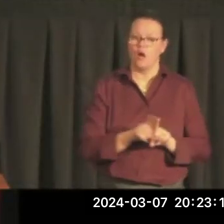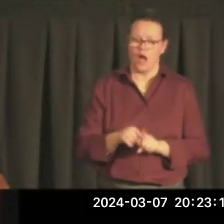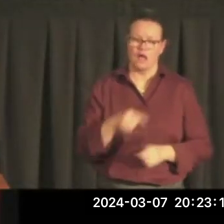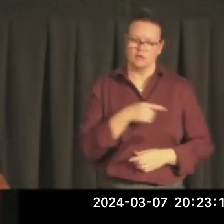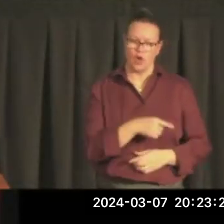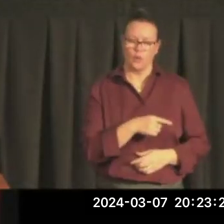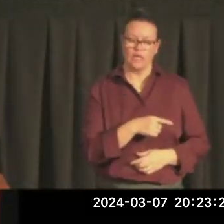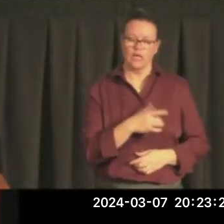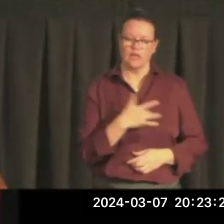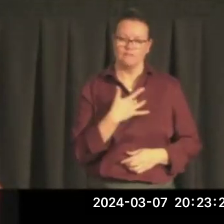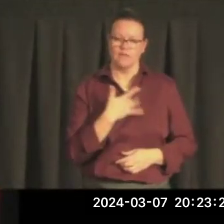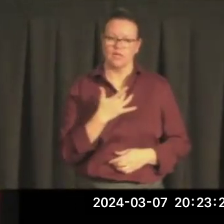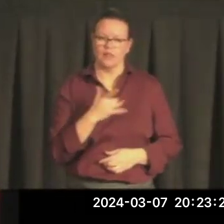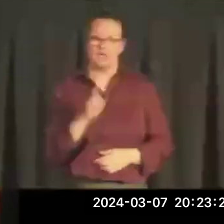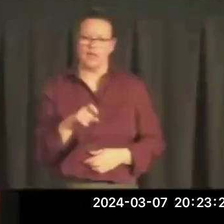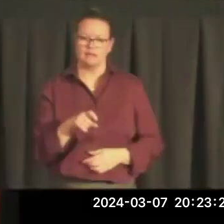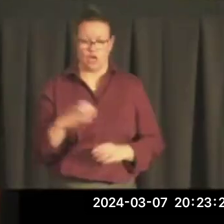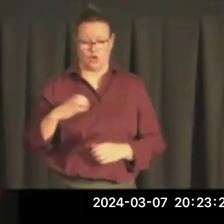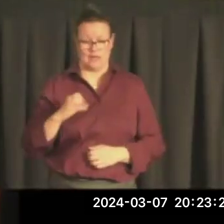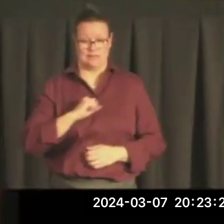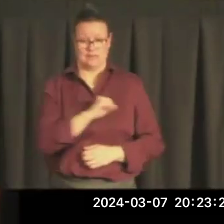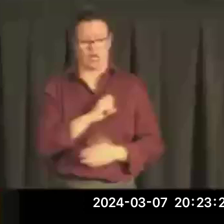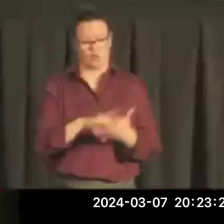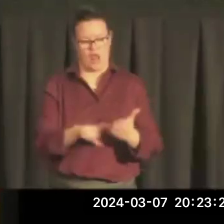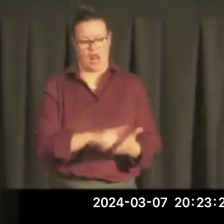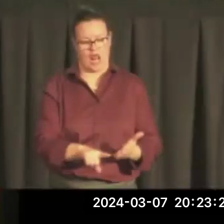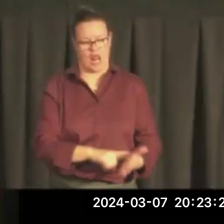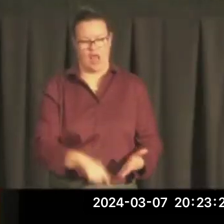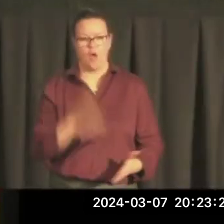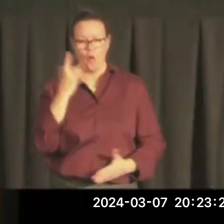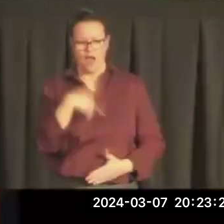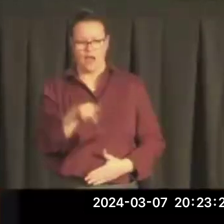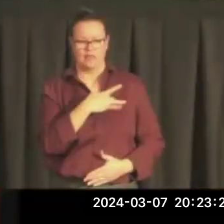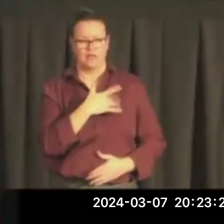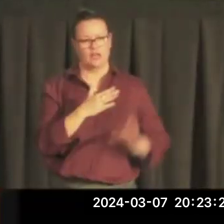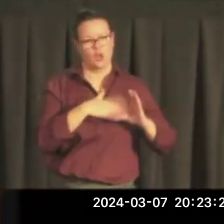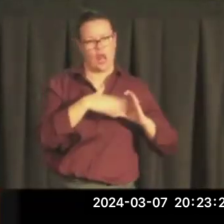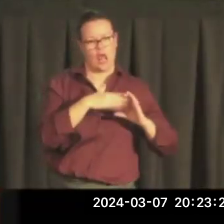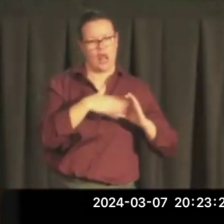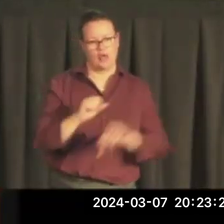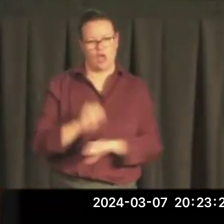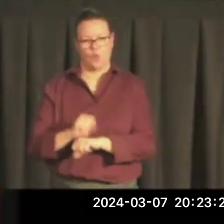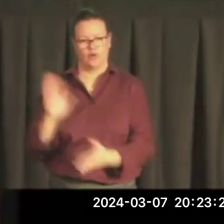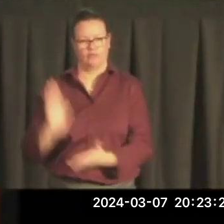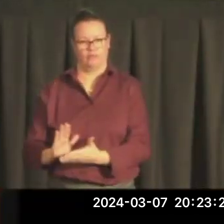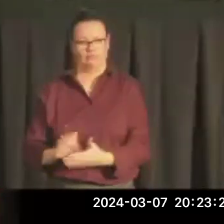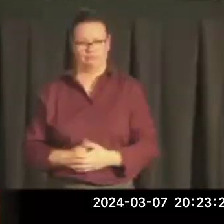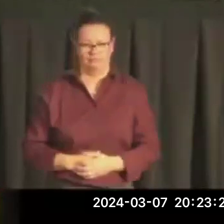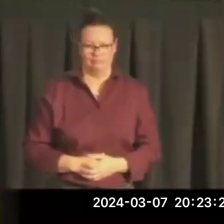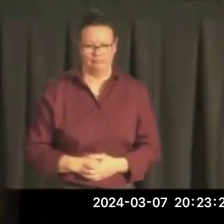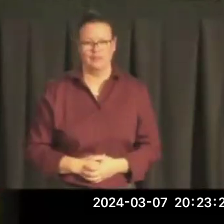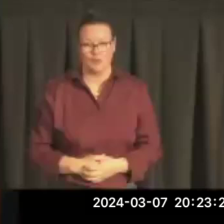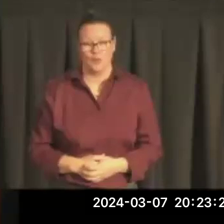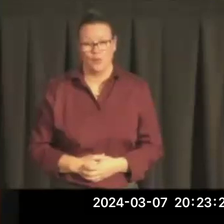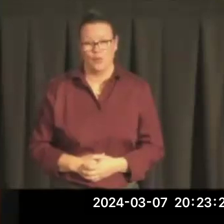To chastise the Senate. For producing too much talk and too little work. It is a formality